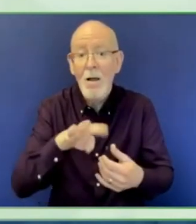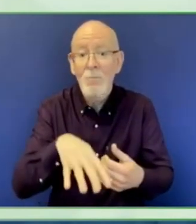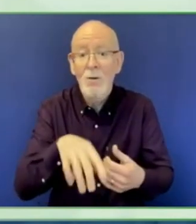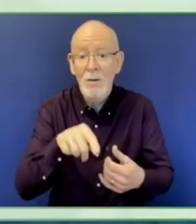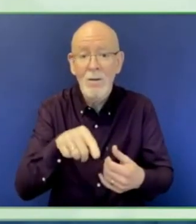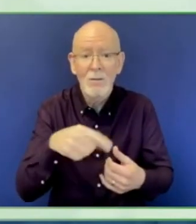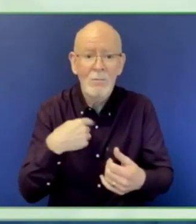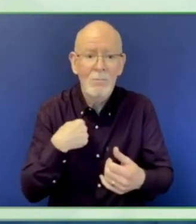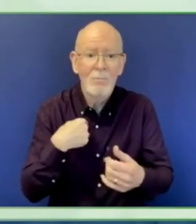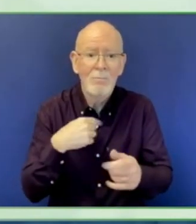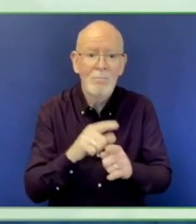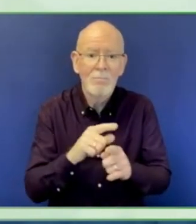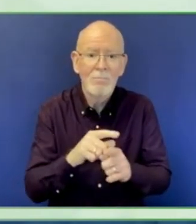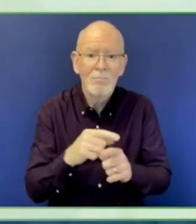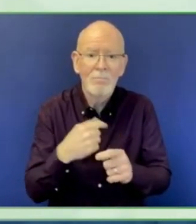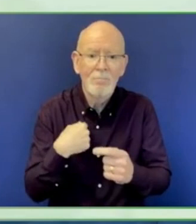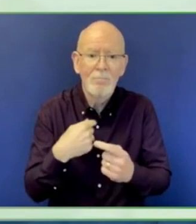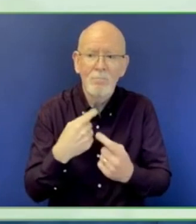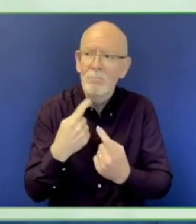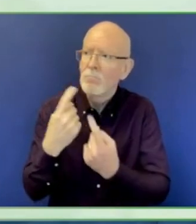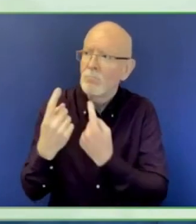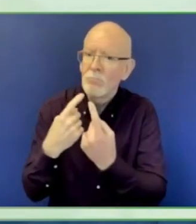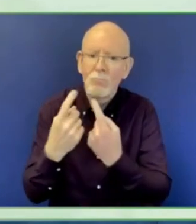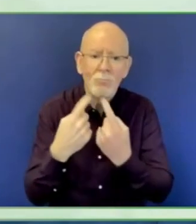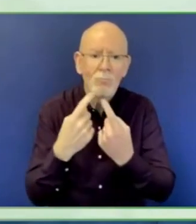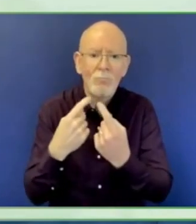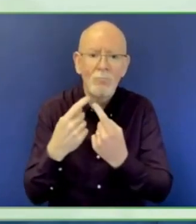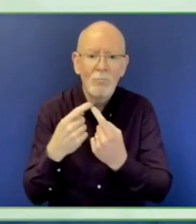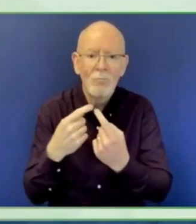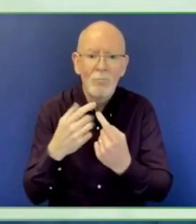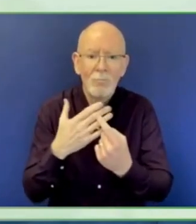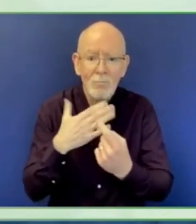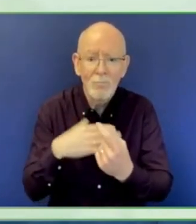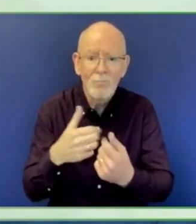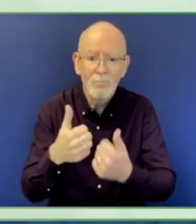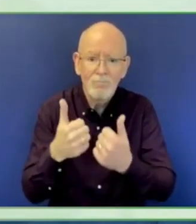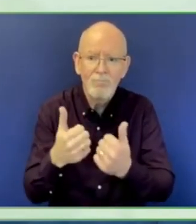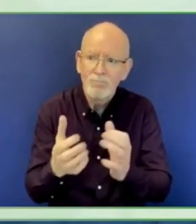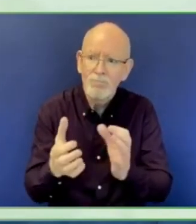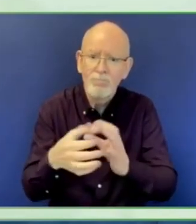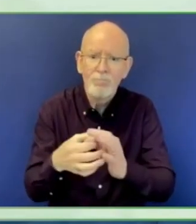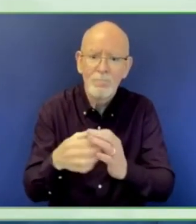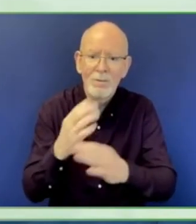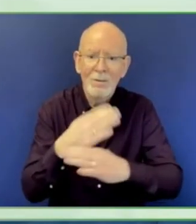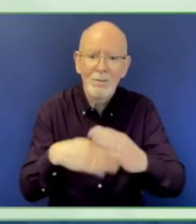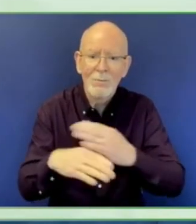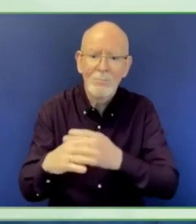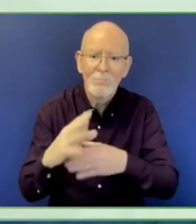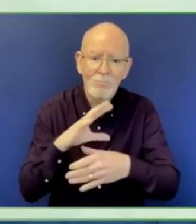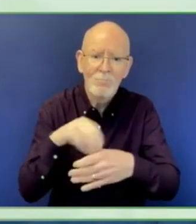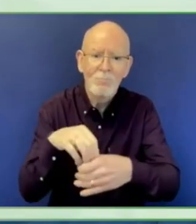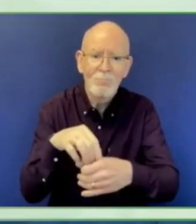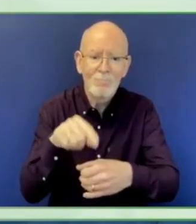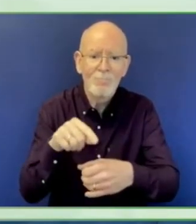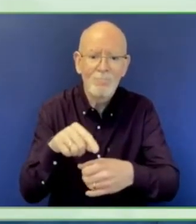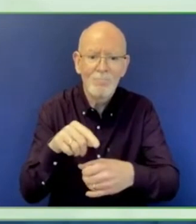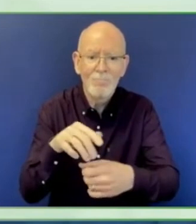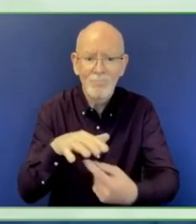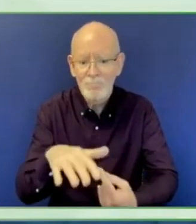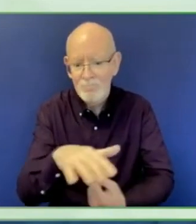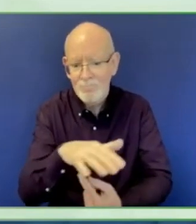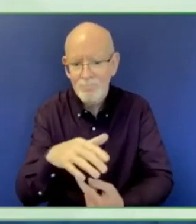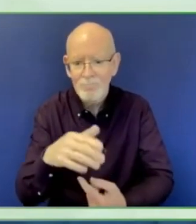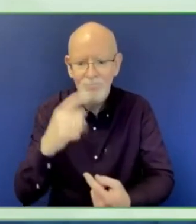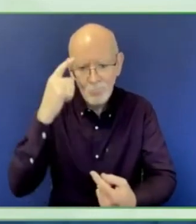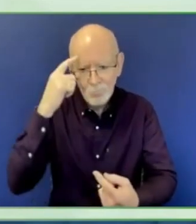infiltrate the systems, so we try to work with companies to understand what their stage gates are, and how you can build in the parameters that will make sure